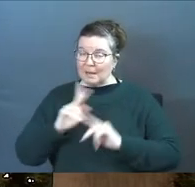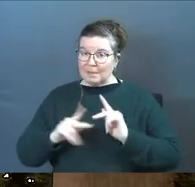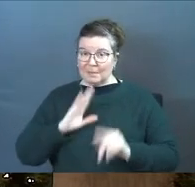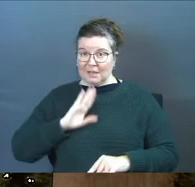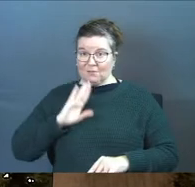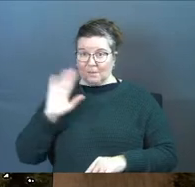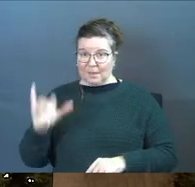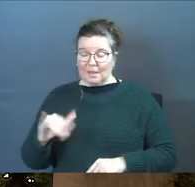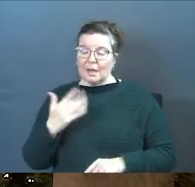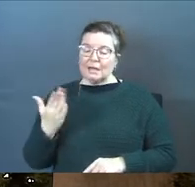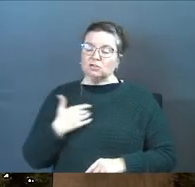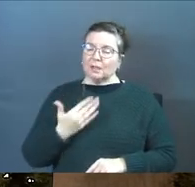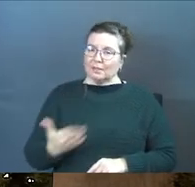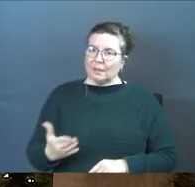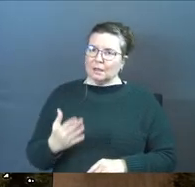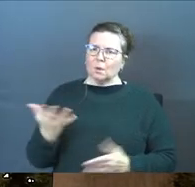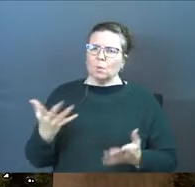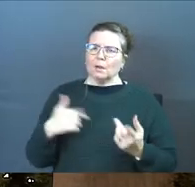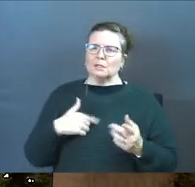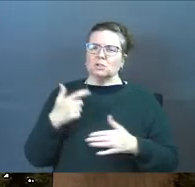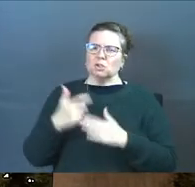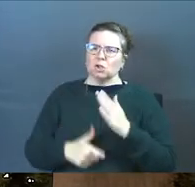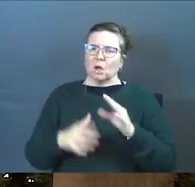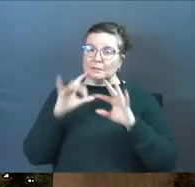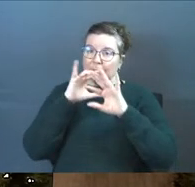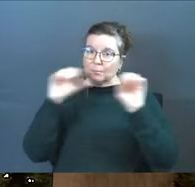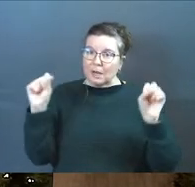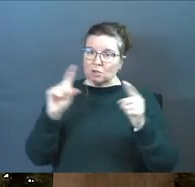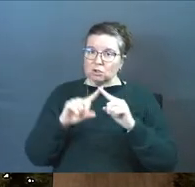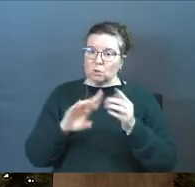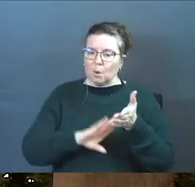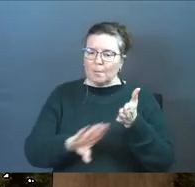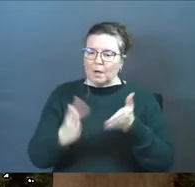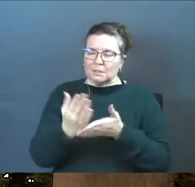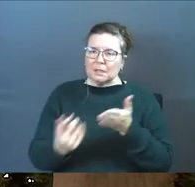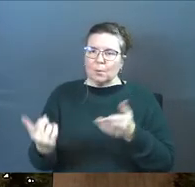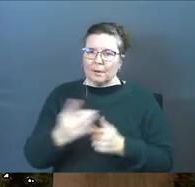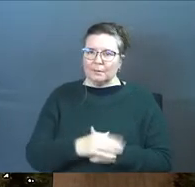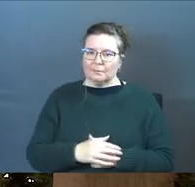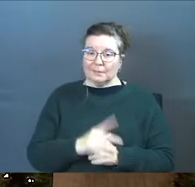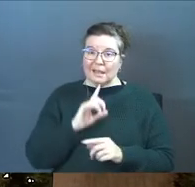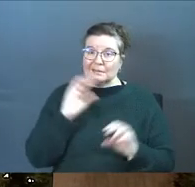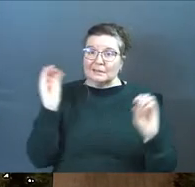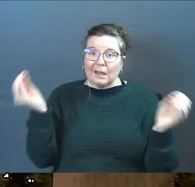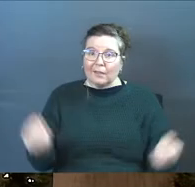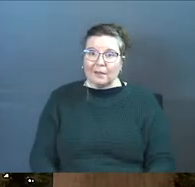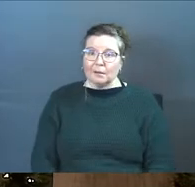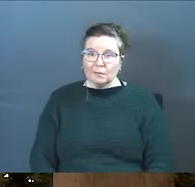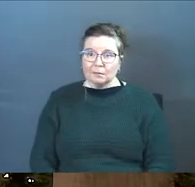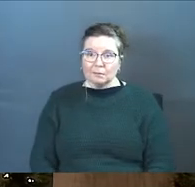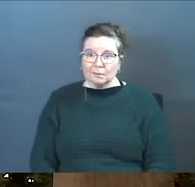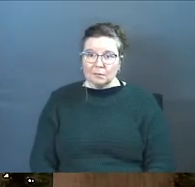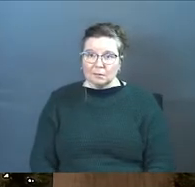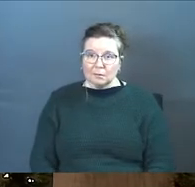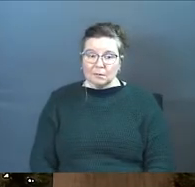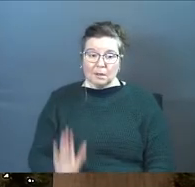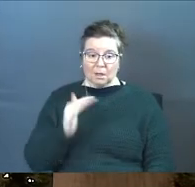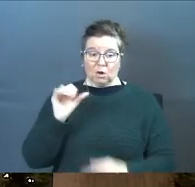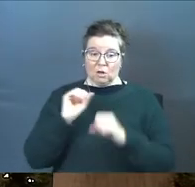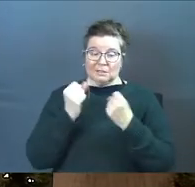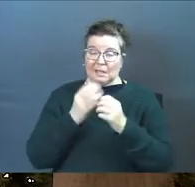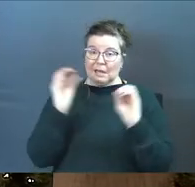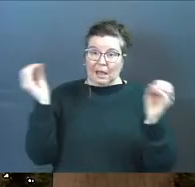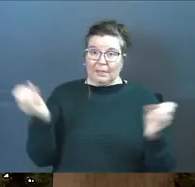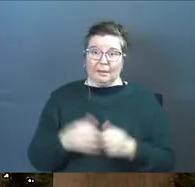frustrated about it and here's the thing, what does it cost a president to pardon someone? The answer is nothing. In our